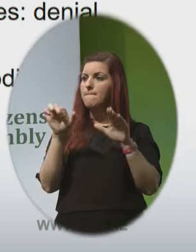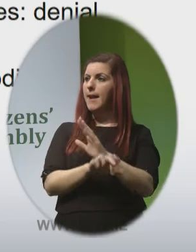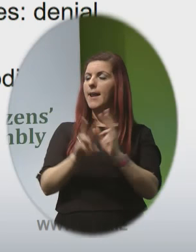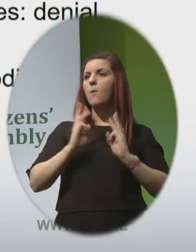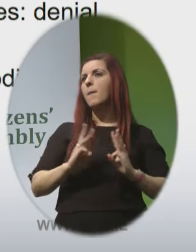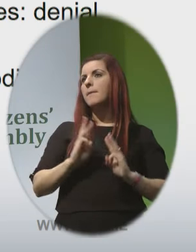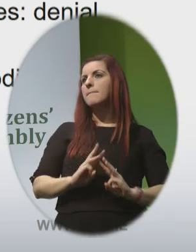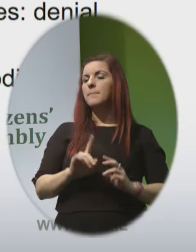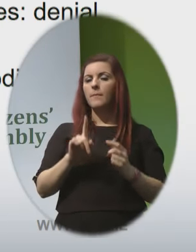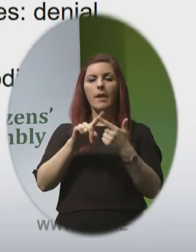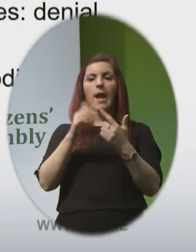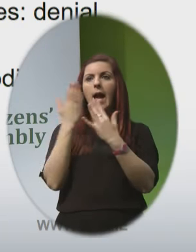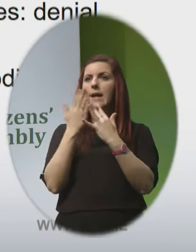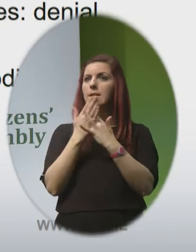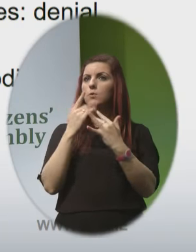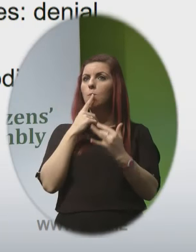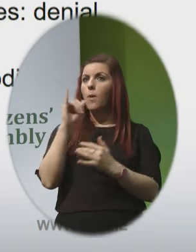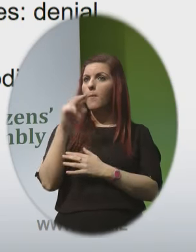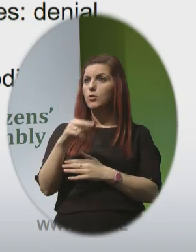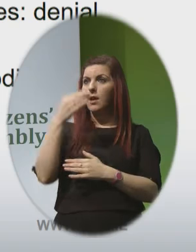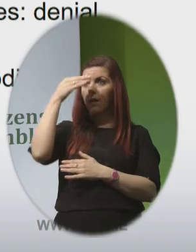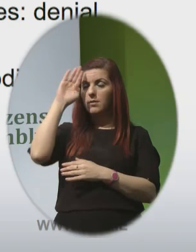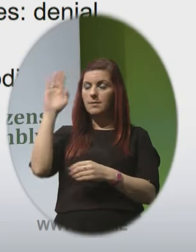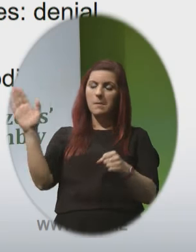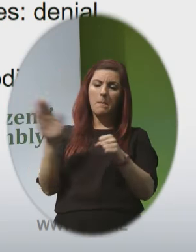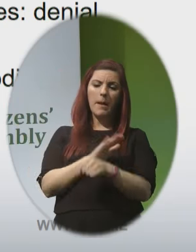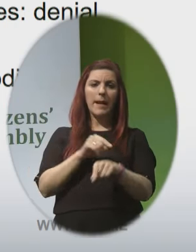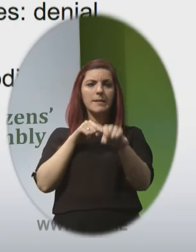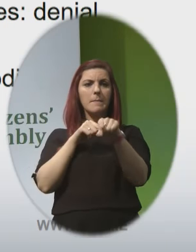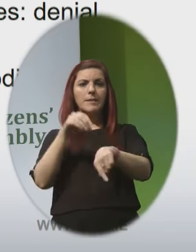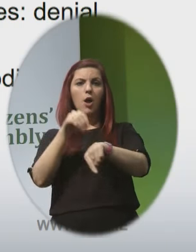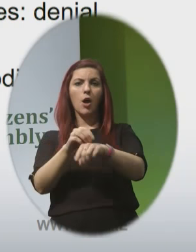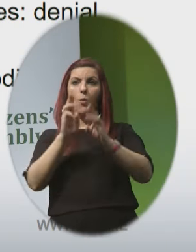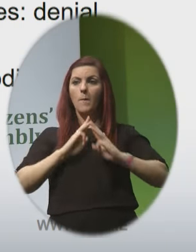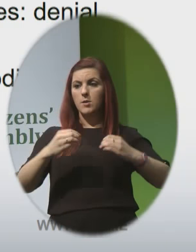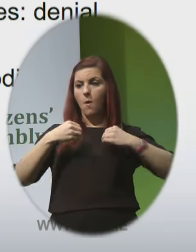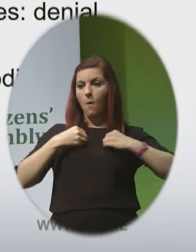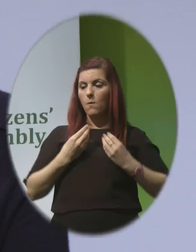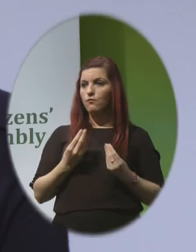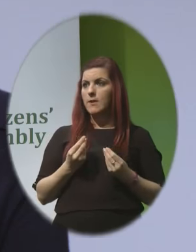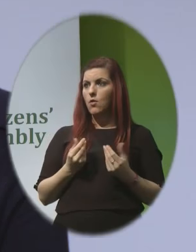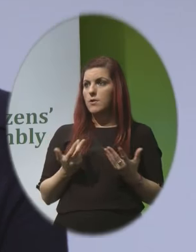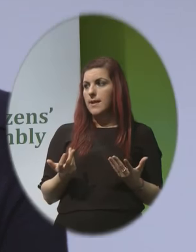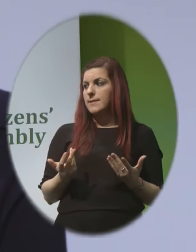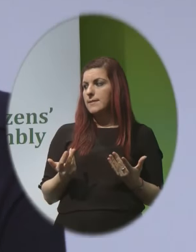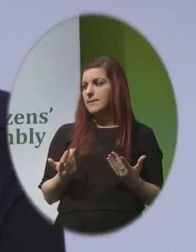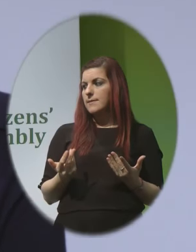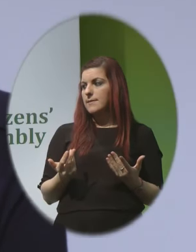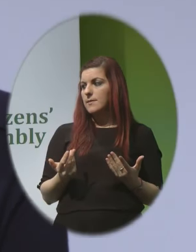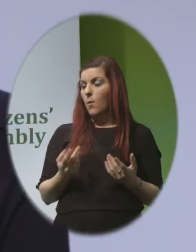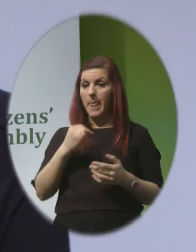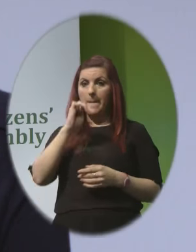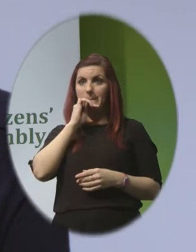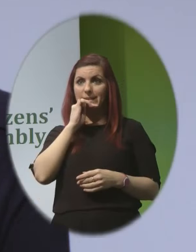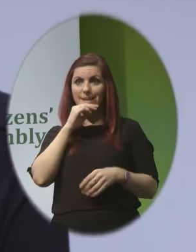access to abortion in Ireland is completely dependent on a woman's resources denial therefore disproportionately